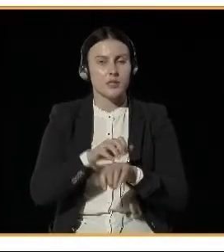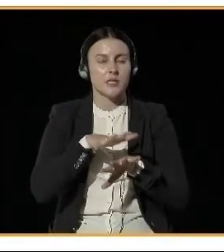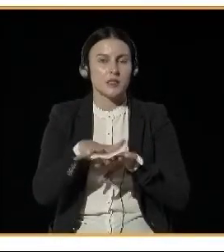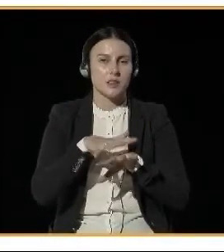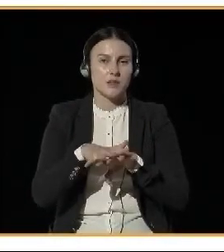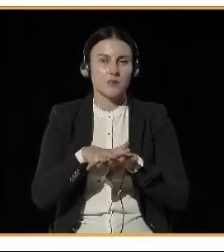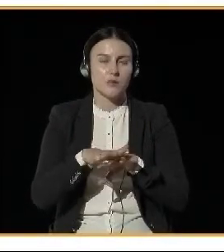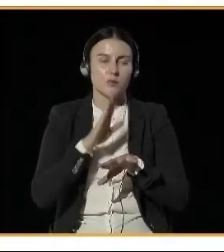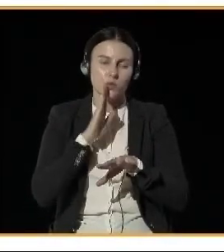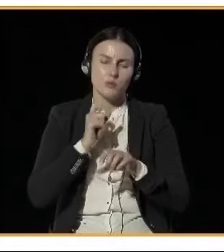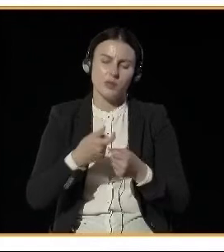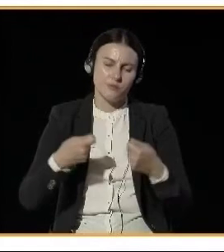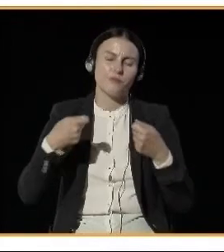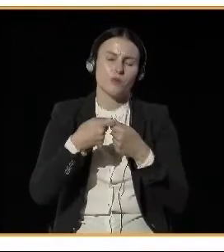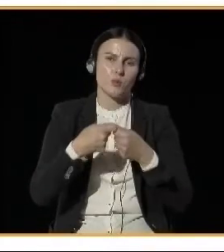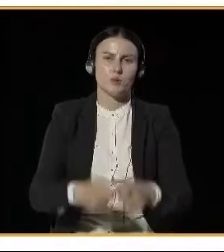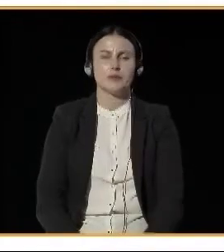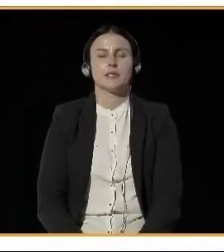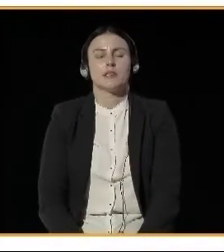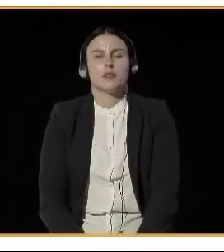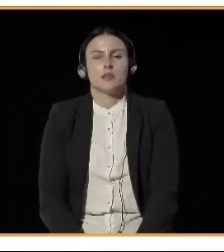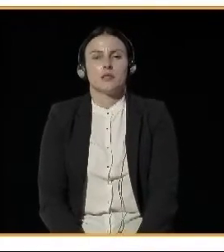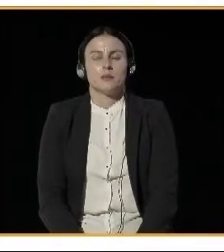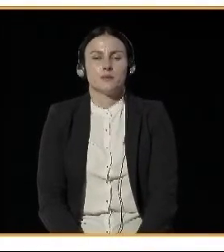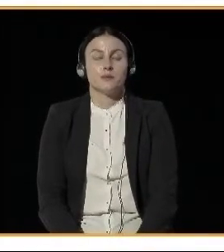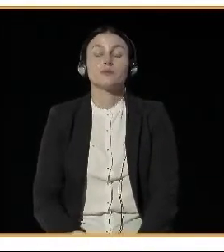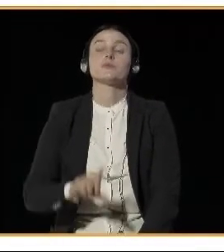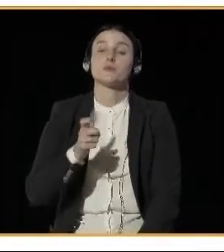developing those areas.